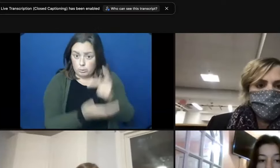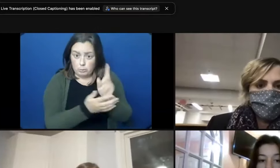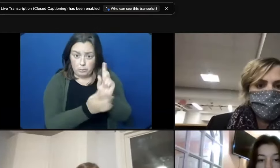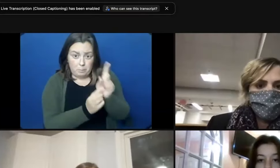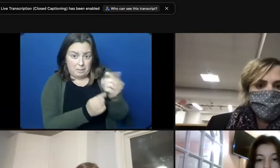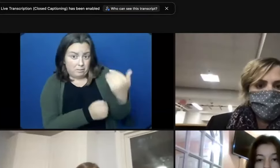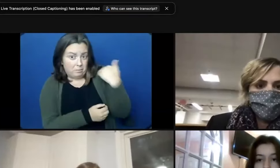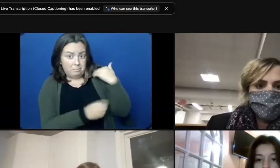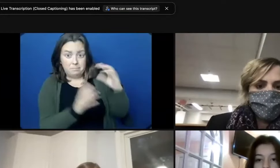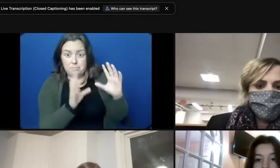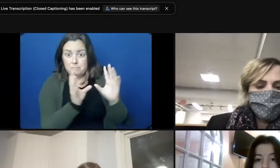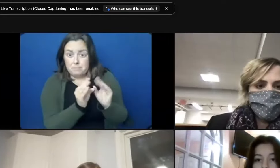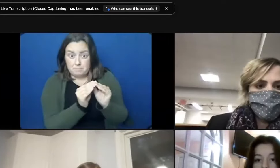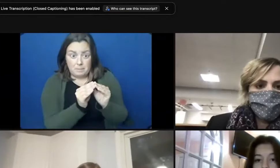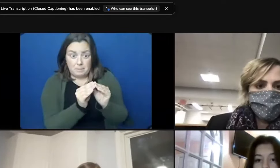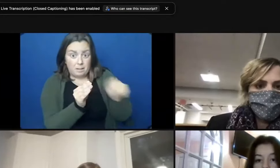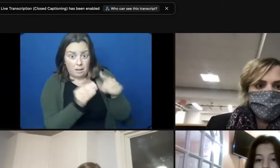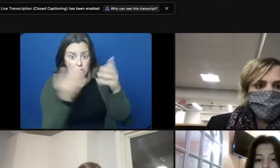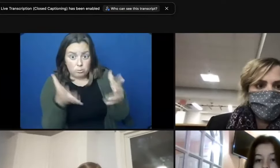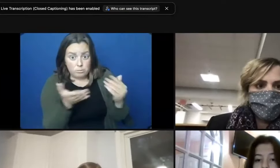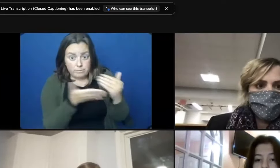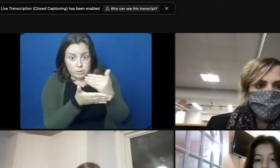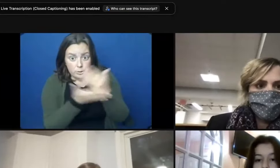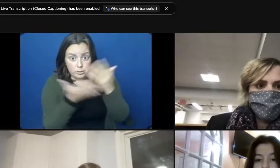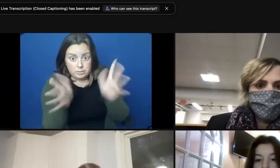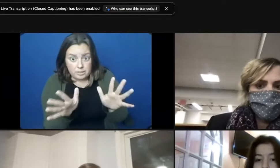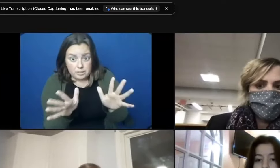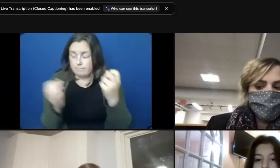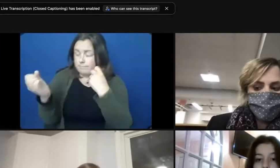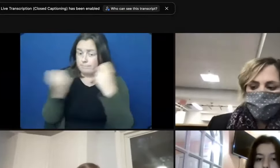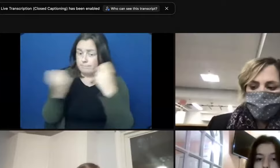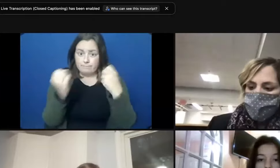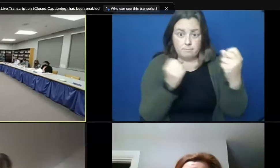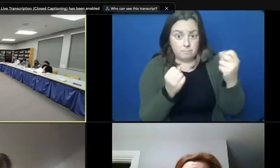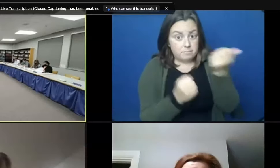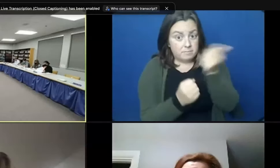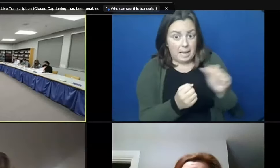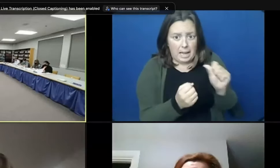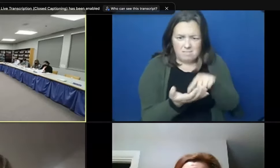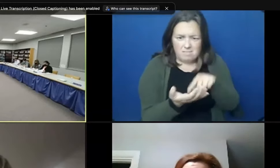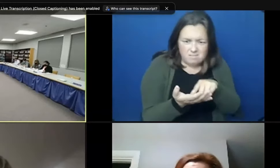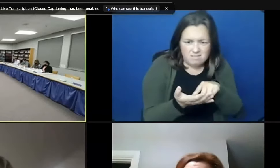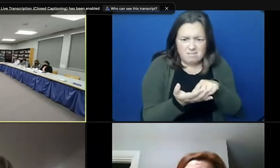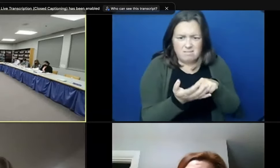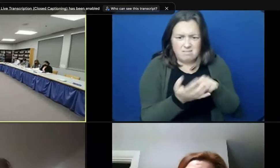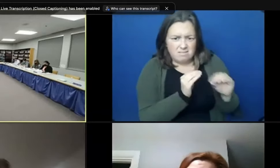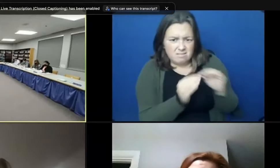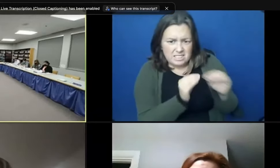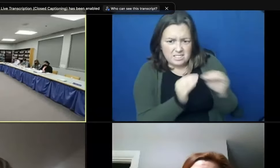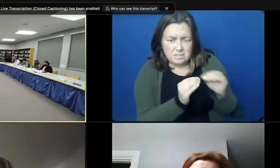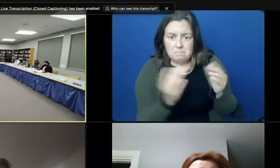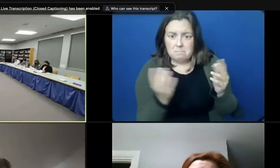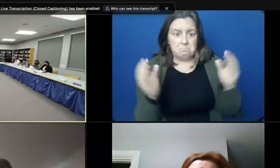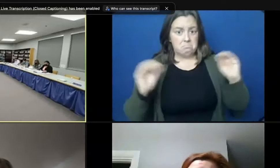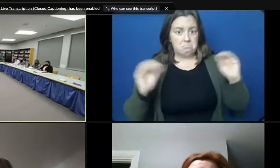those minutes? Yes. Yes. Is there any objections to the corrections? No. Senior objections, corrections, and